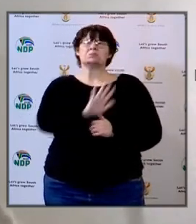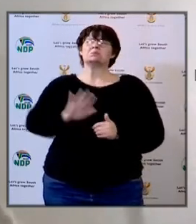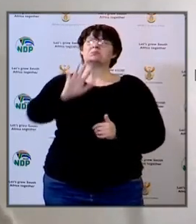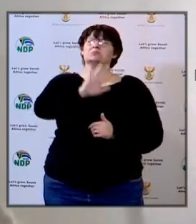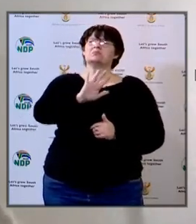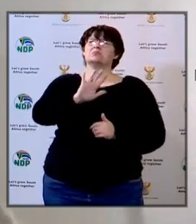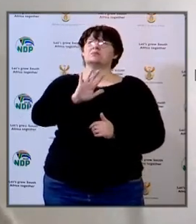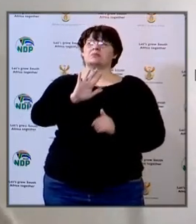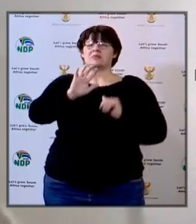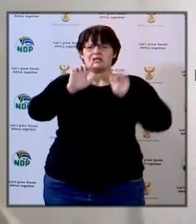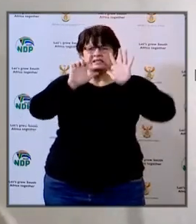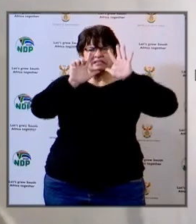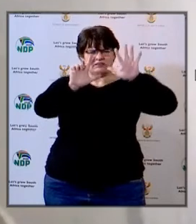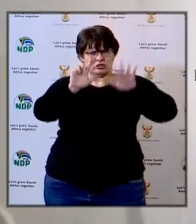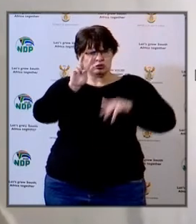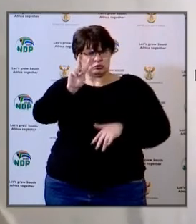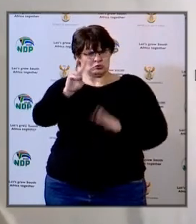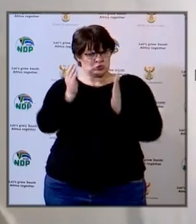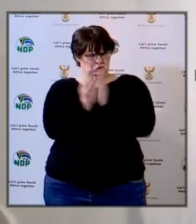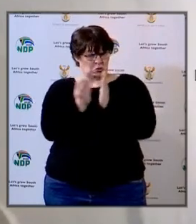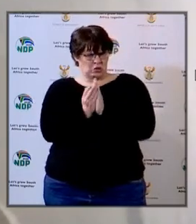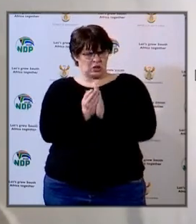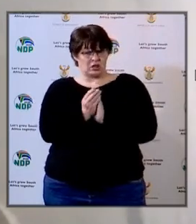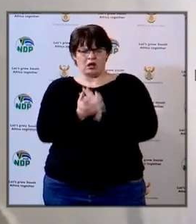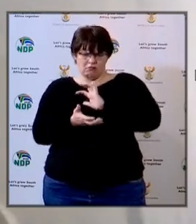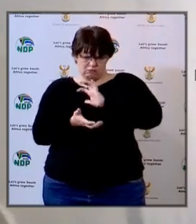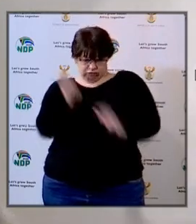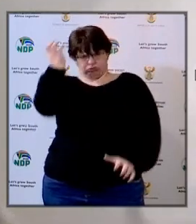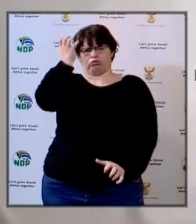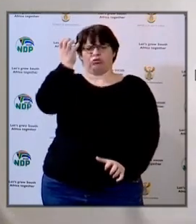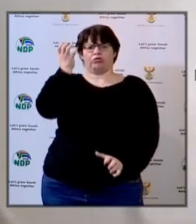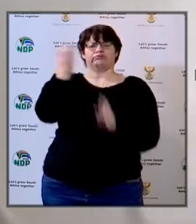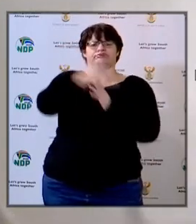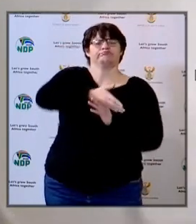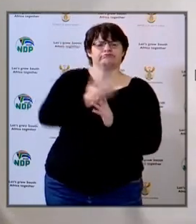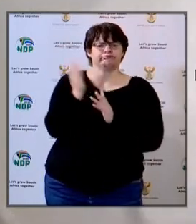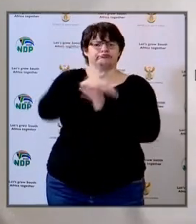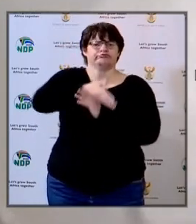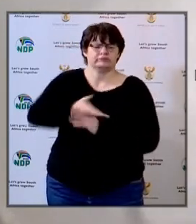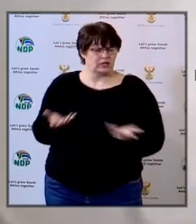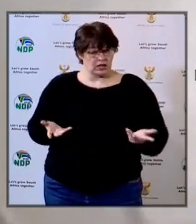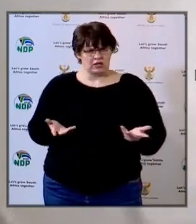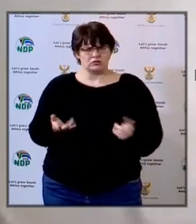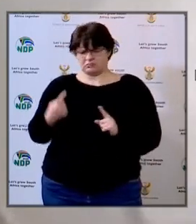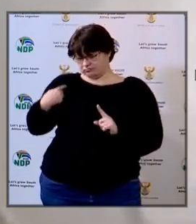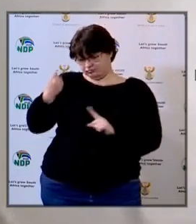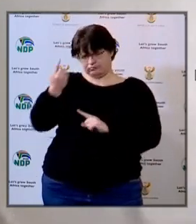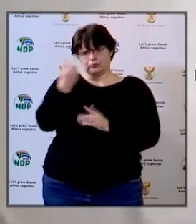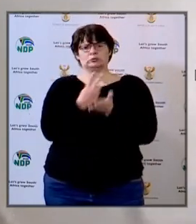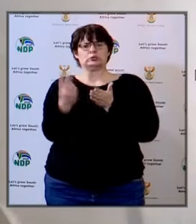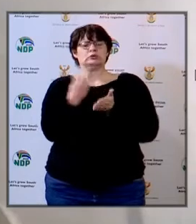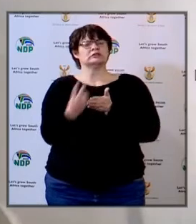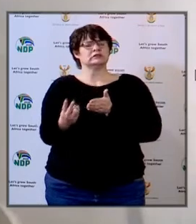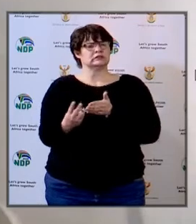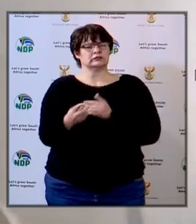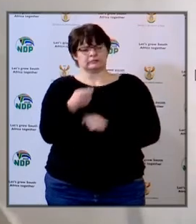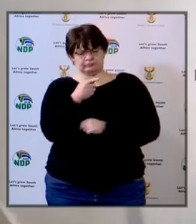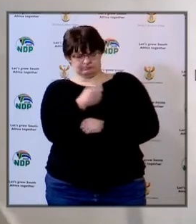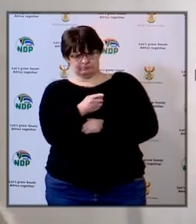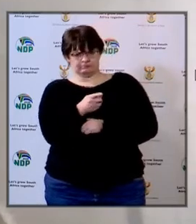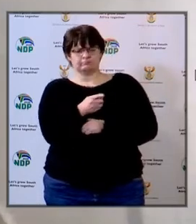about 72 schools that were vandalized so I'm talking to you for the past two weeks